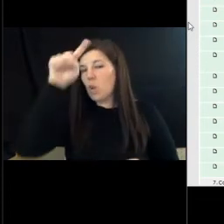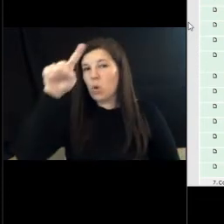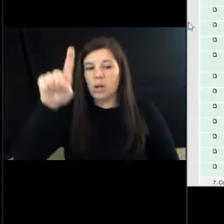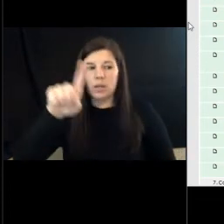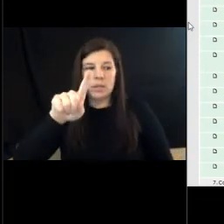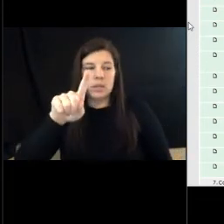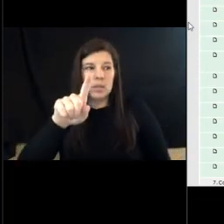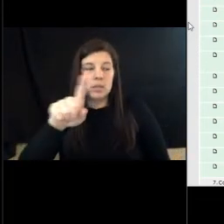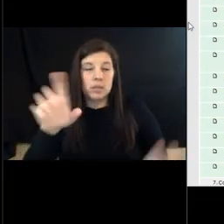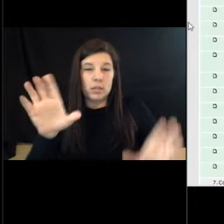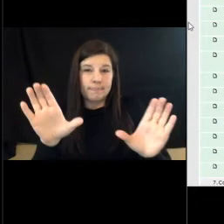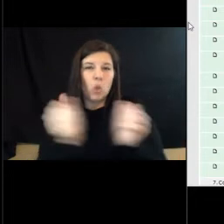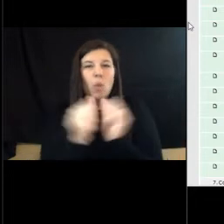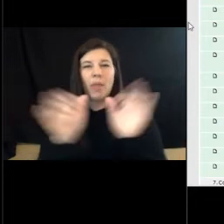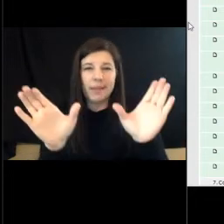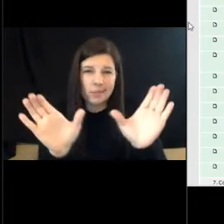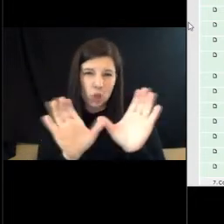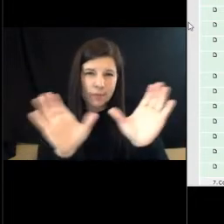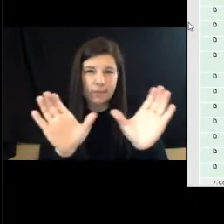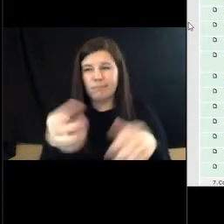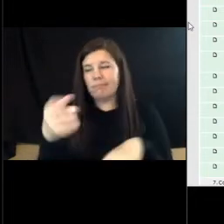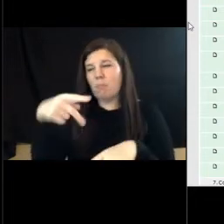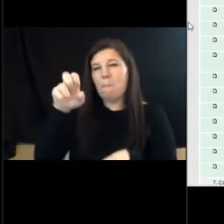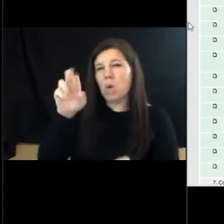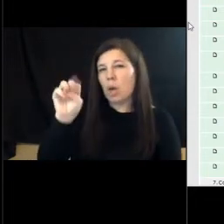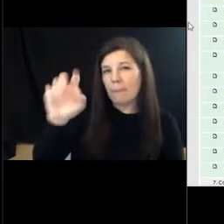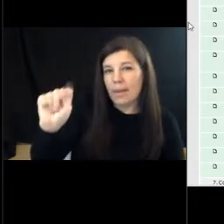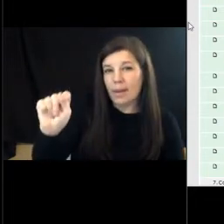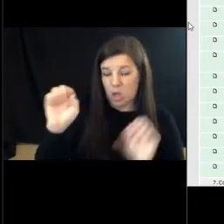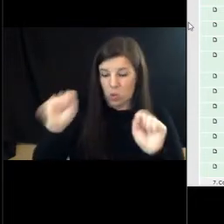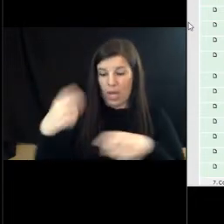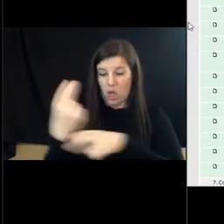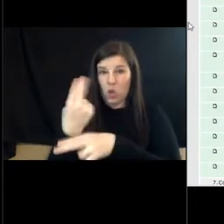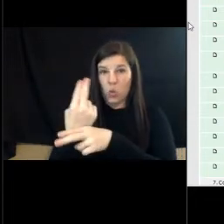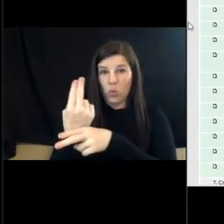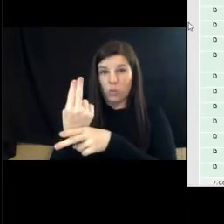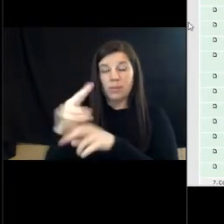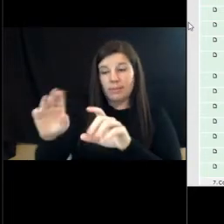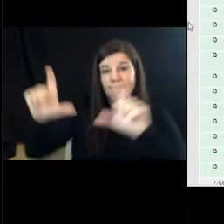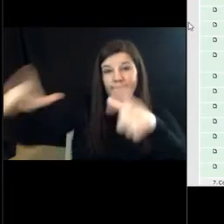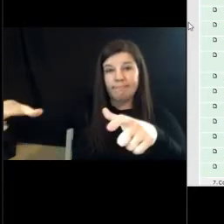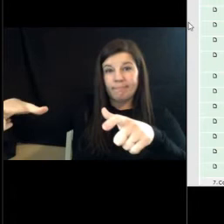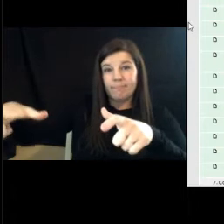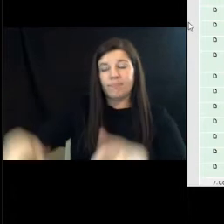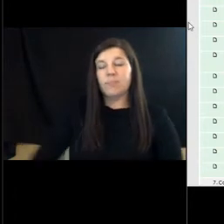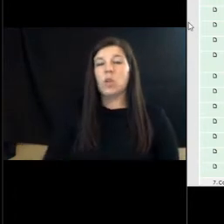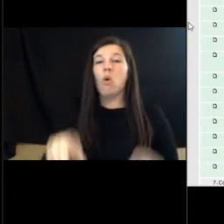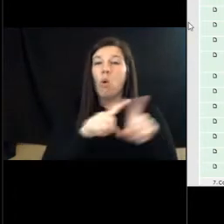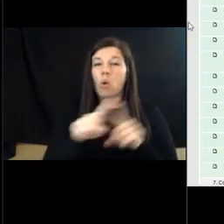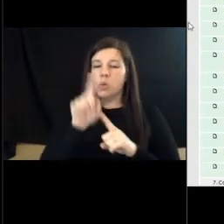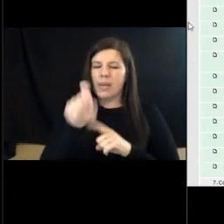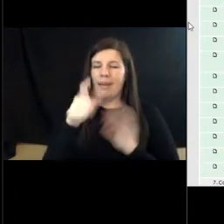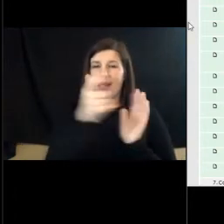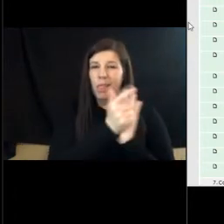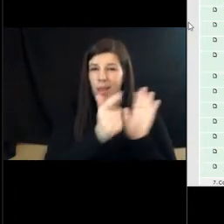you have use of that facility to a law on the books structured saying that